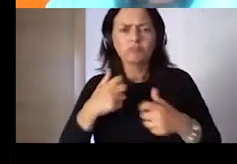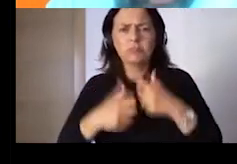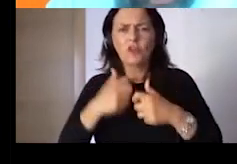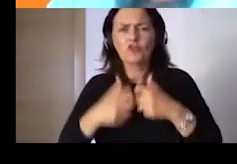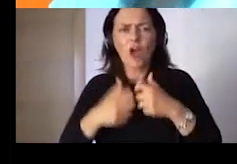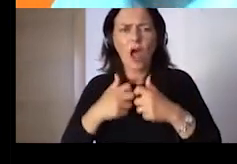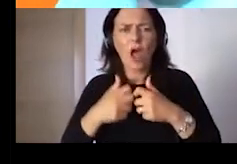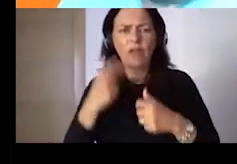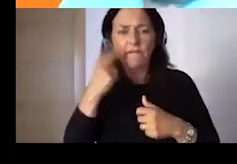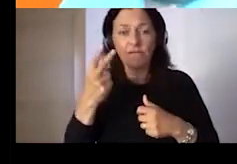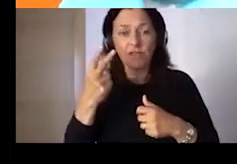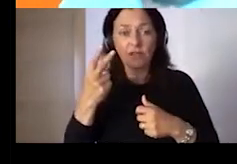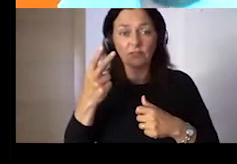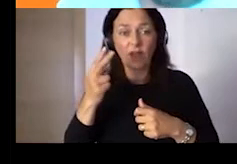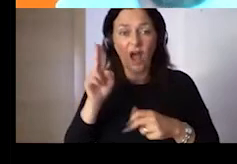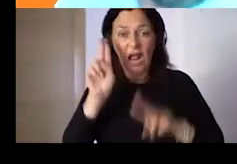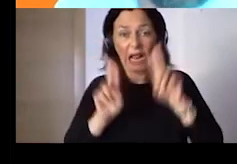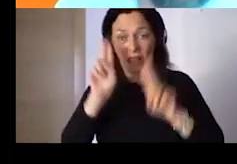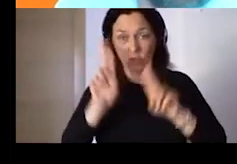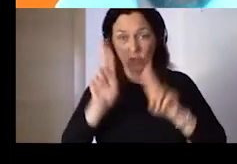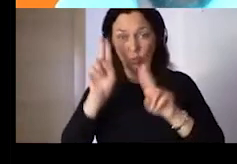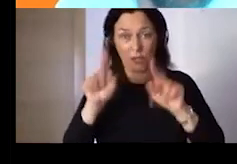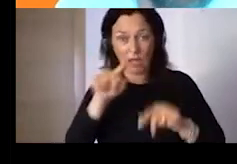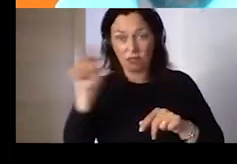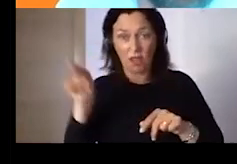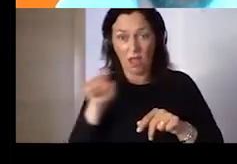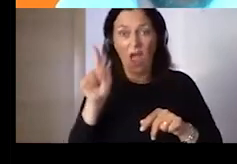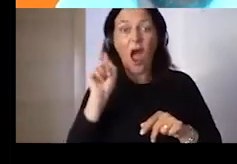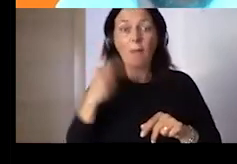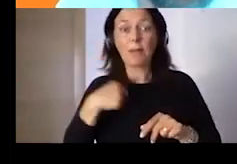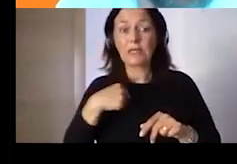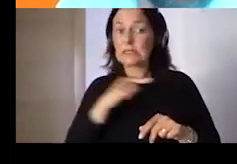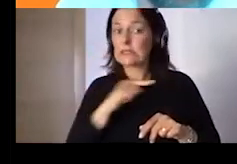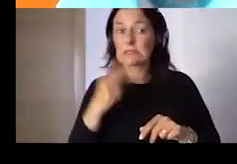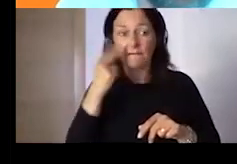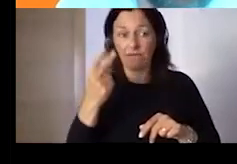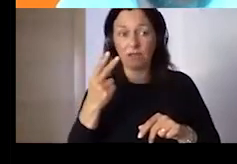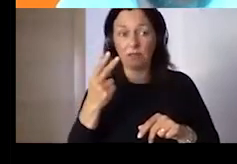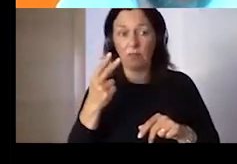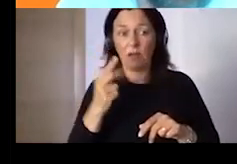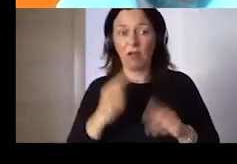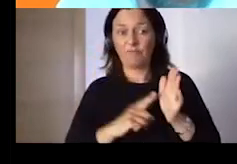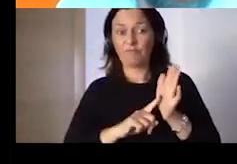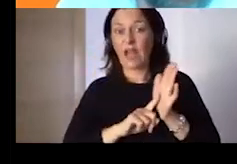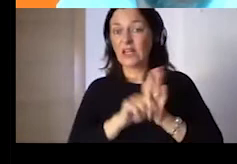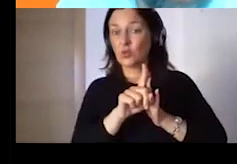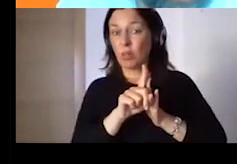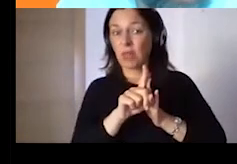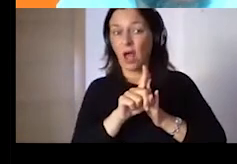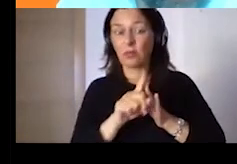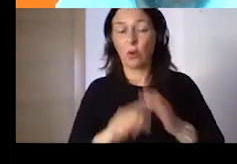shown by the platform. But anyway, you can see here that the choices were level of education,